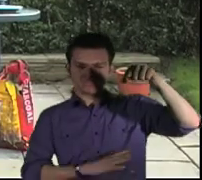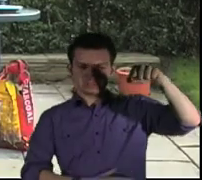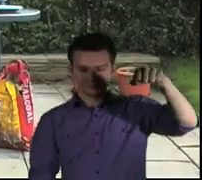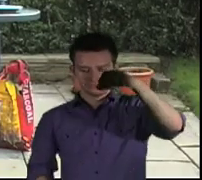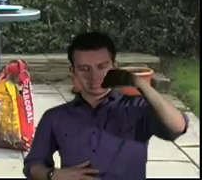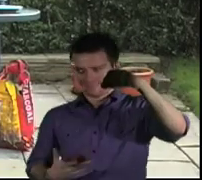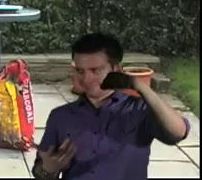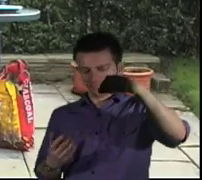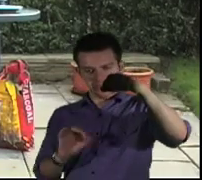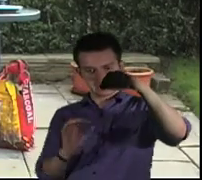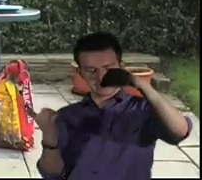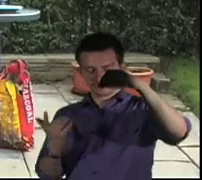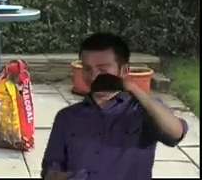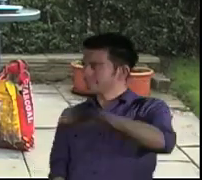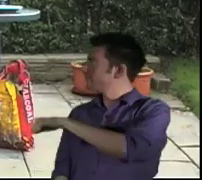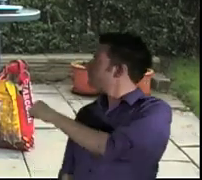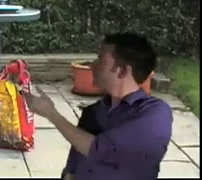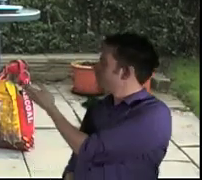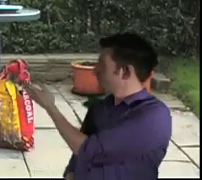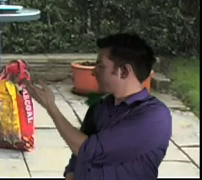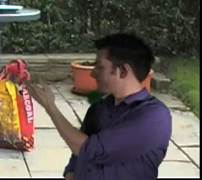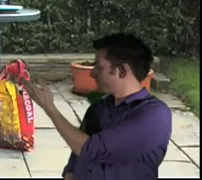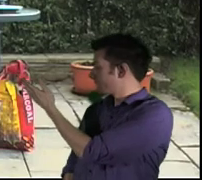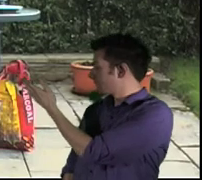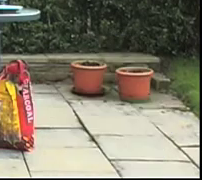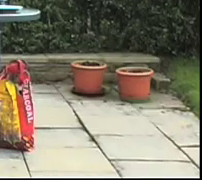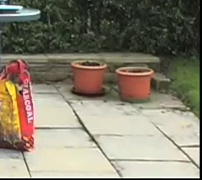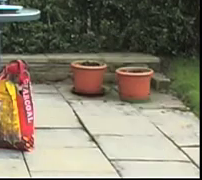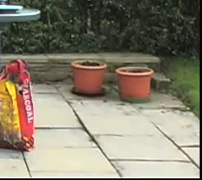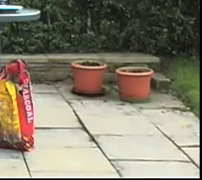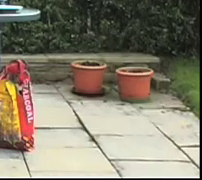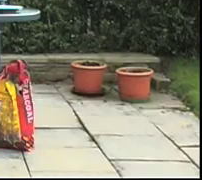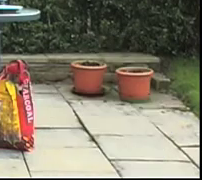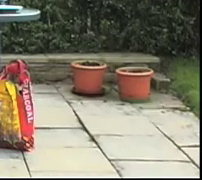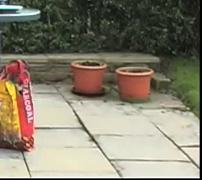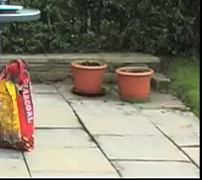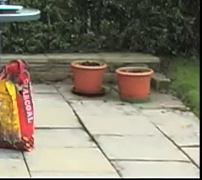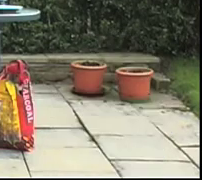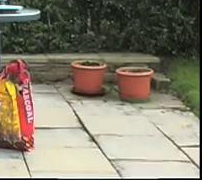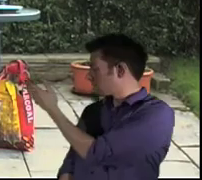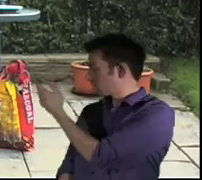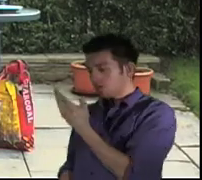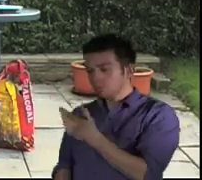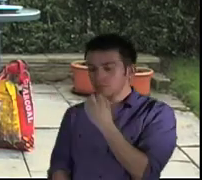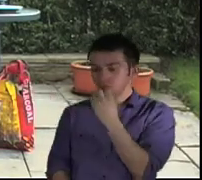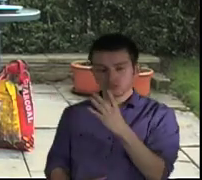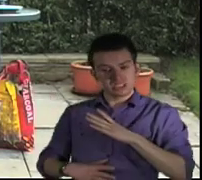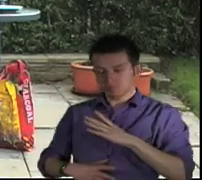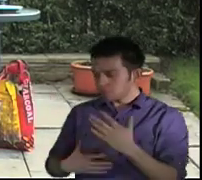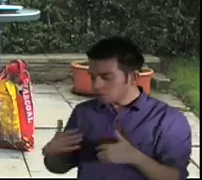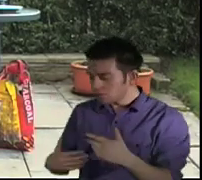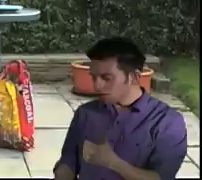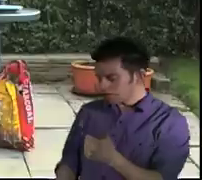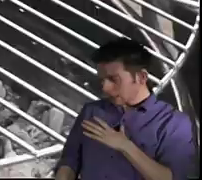I bet he'd wish he'd got a bucket of water now, don't you? Hahaha, silly boy. Now, how are those